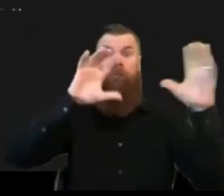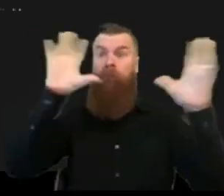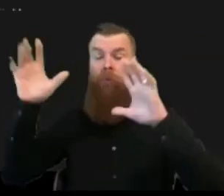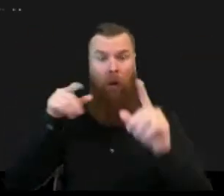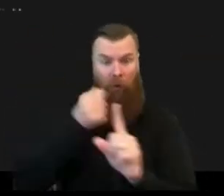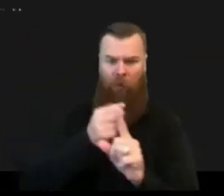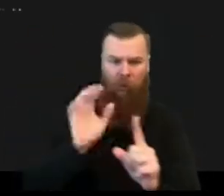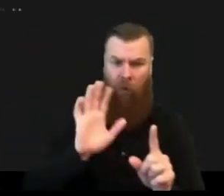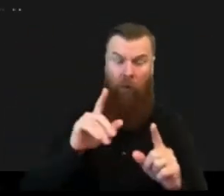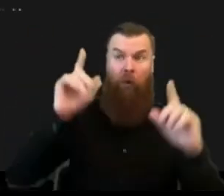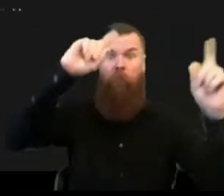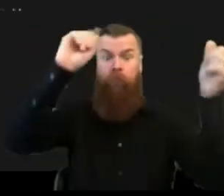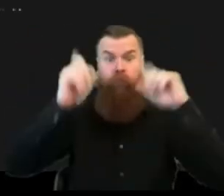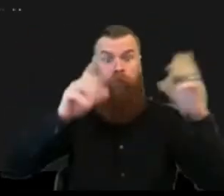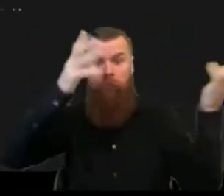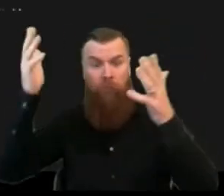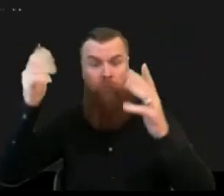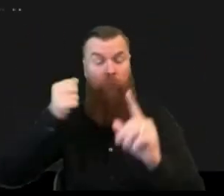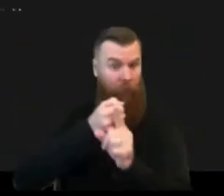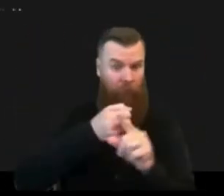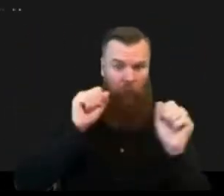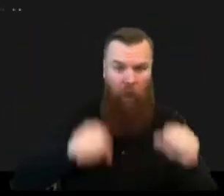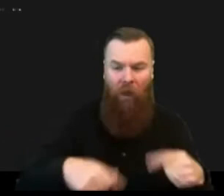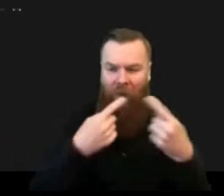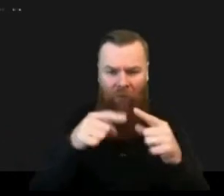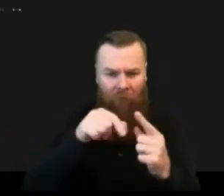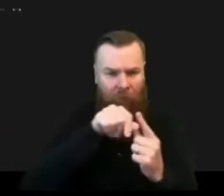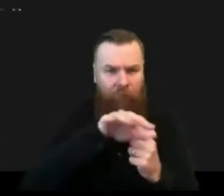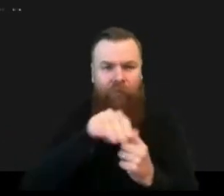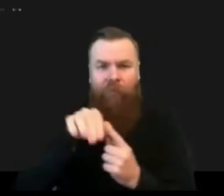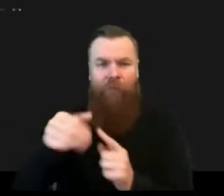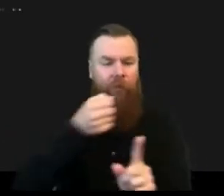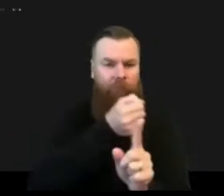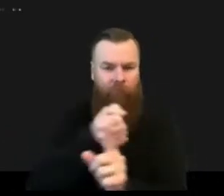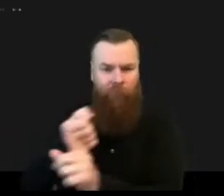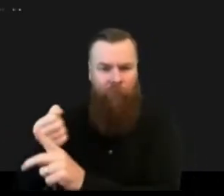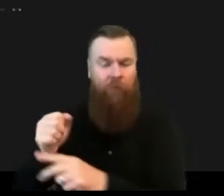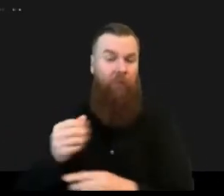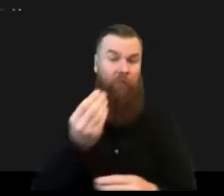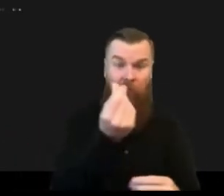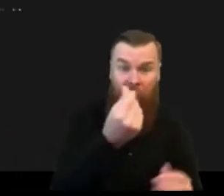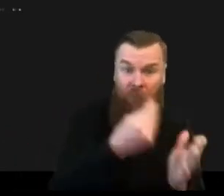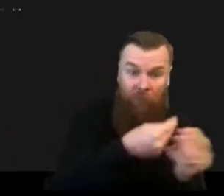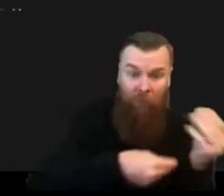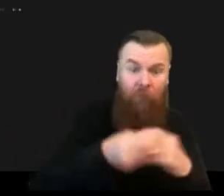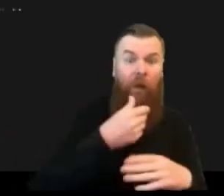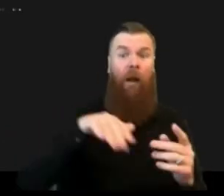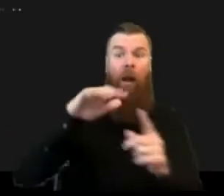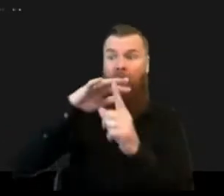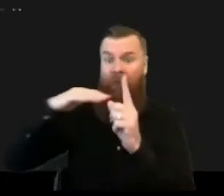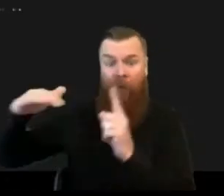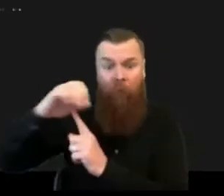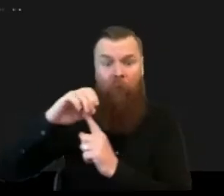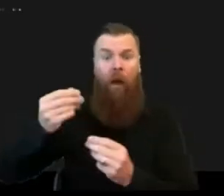so we're talking about you know uh impacts on the environment on the transportation uh economy